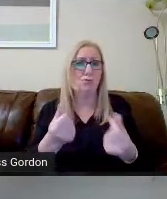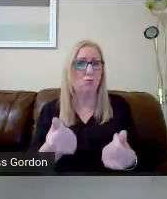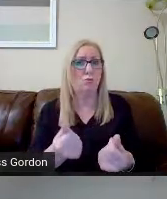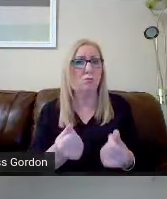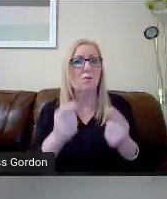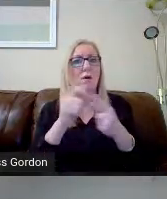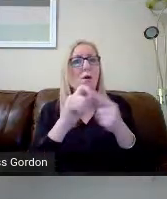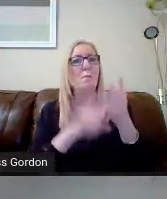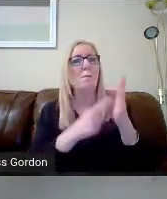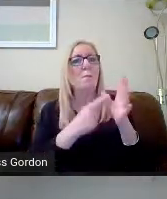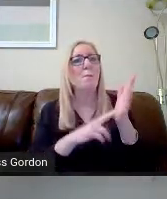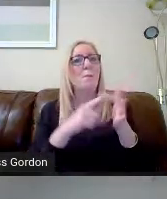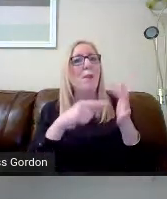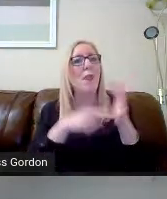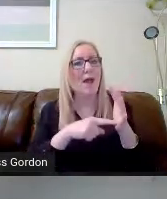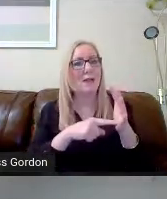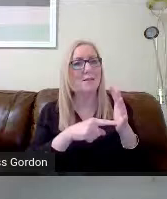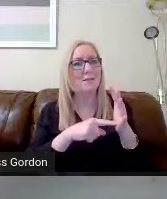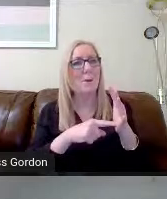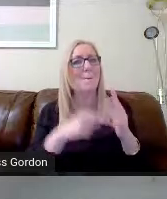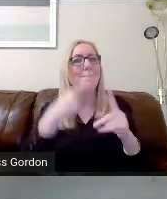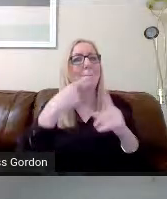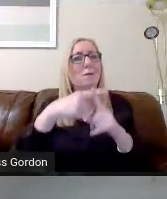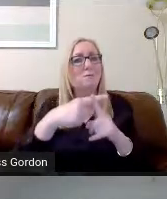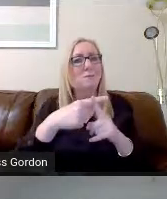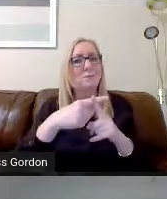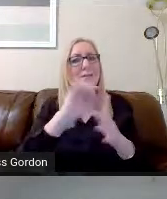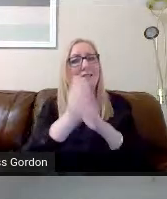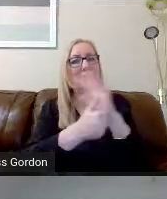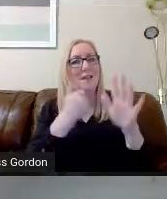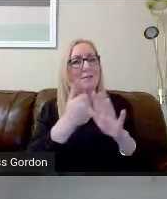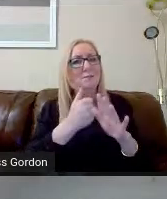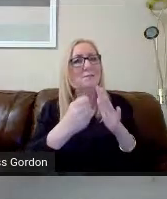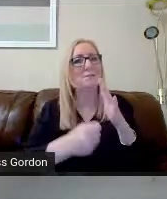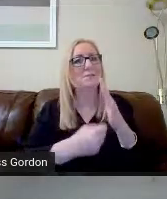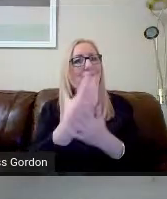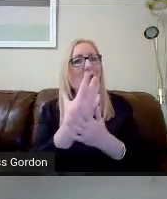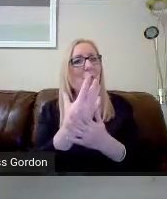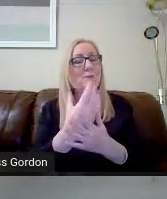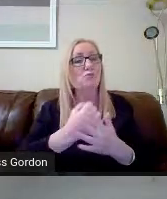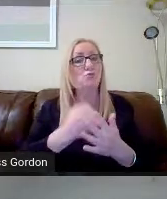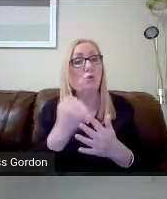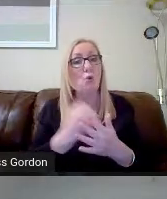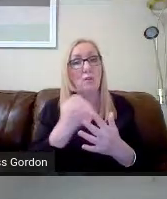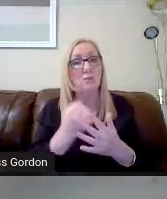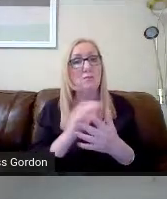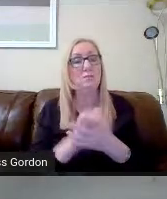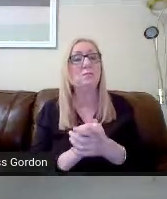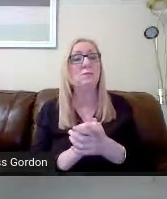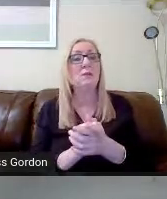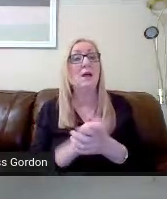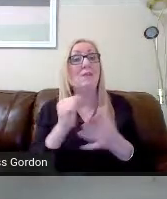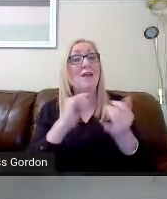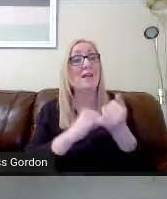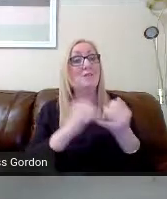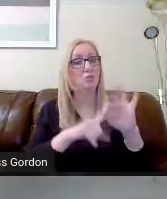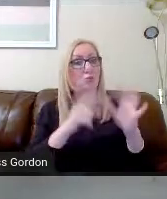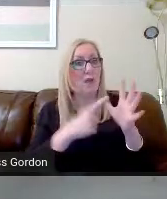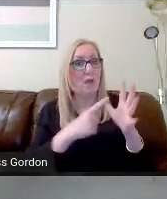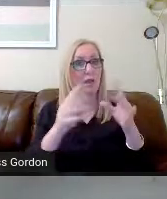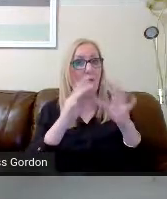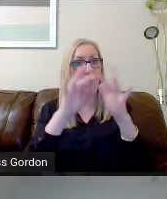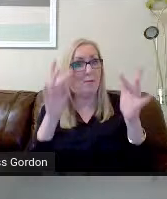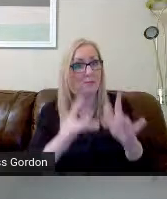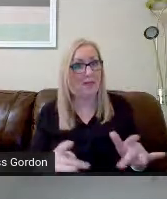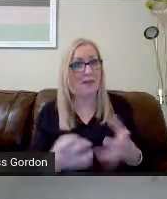and that's an SDS, a Skills Development Scotland website. There's the SQA website, Education